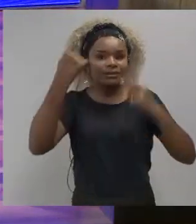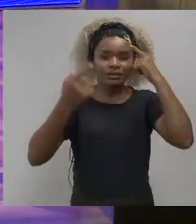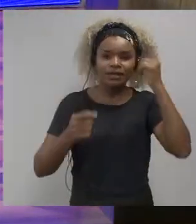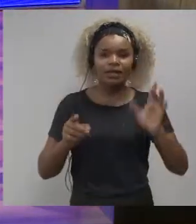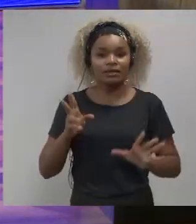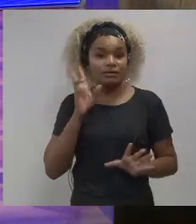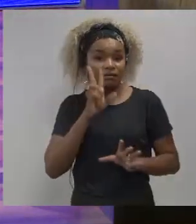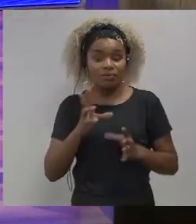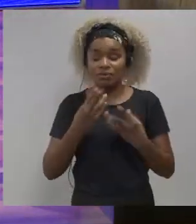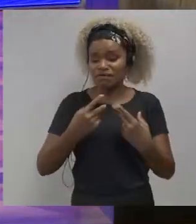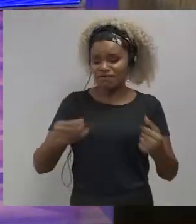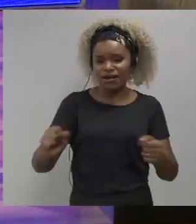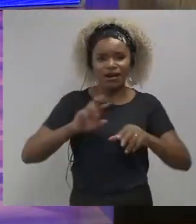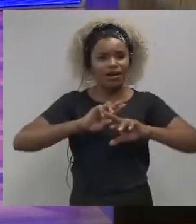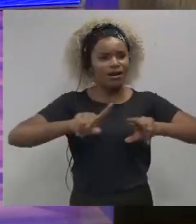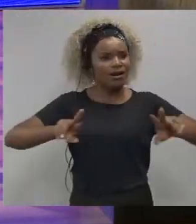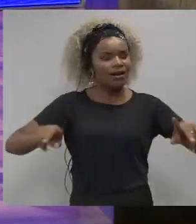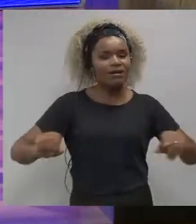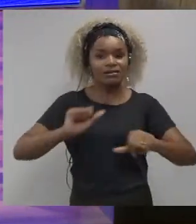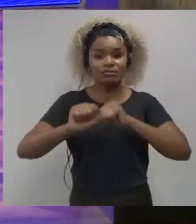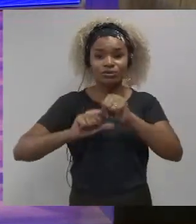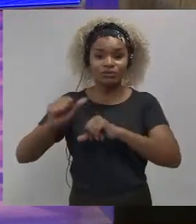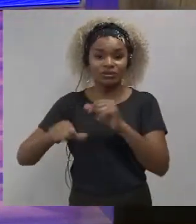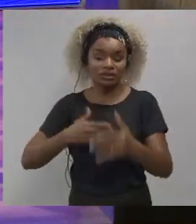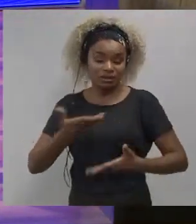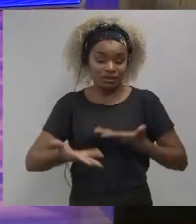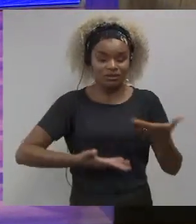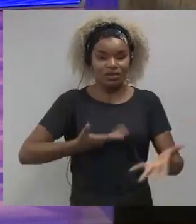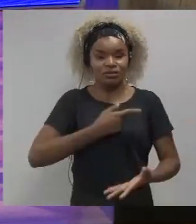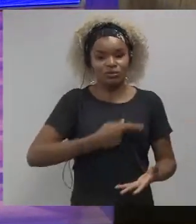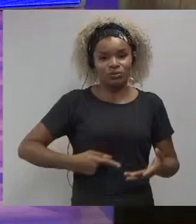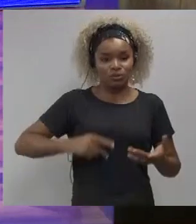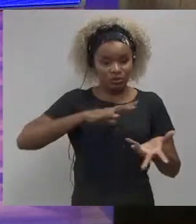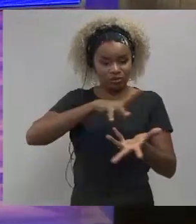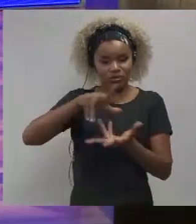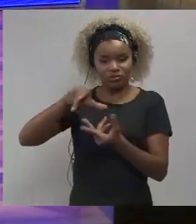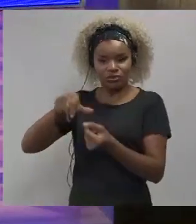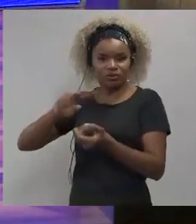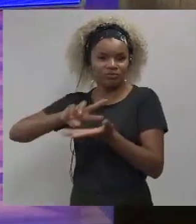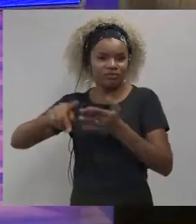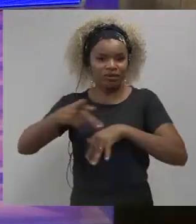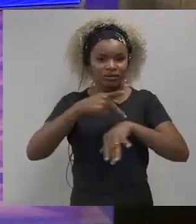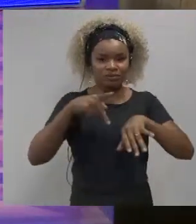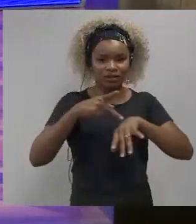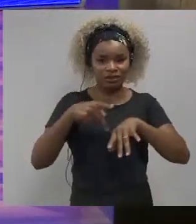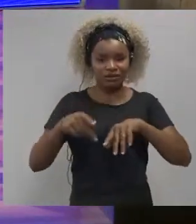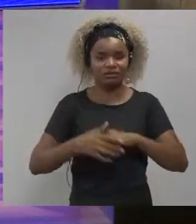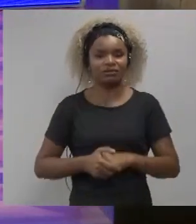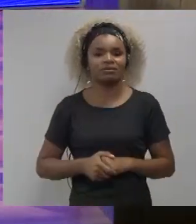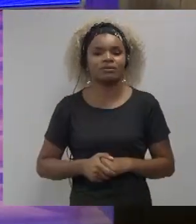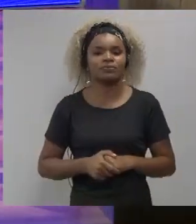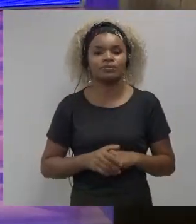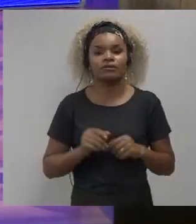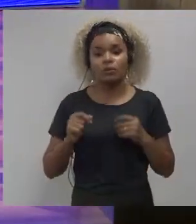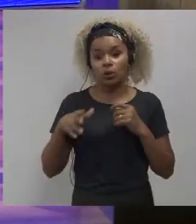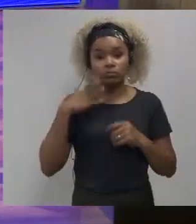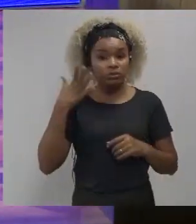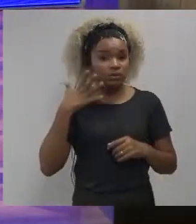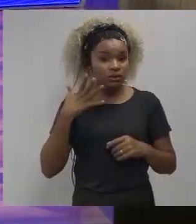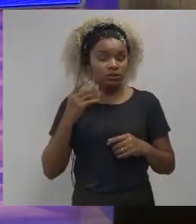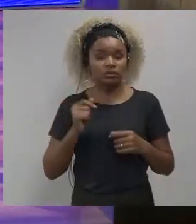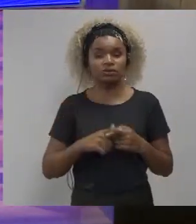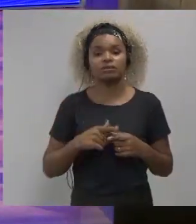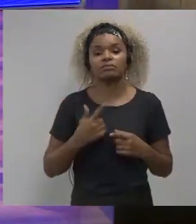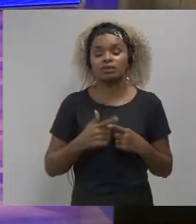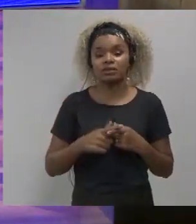public services around the world some of which were featured on apolitical so in Finland um they